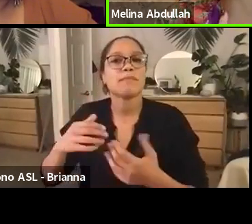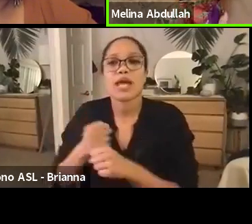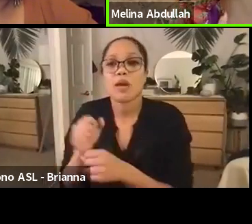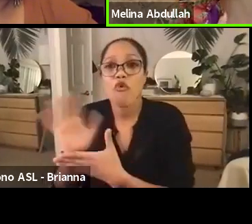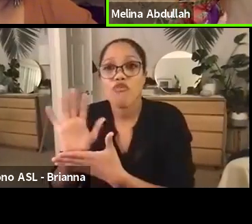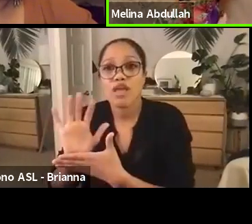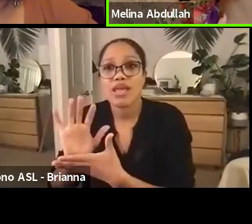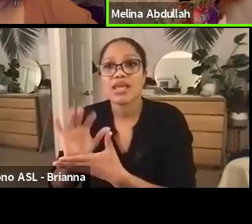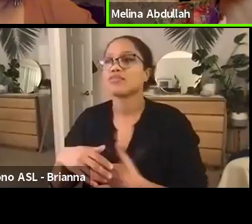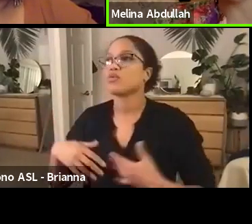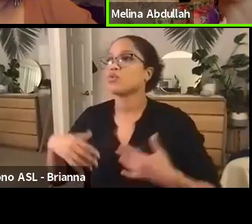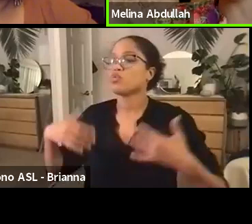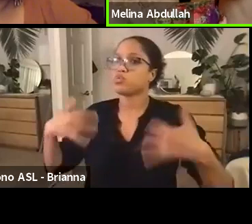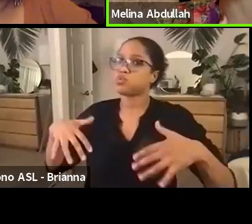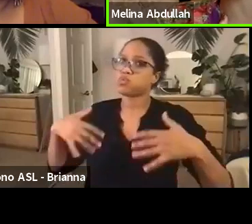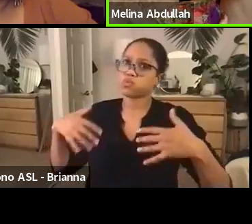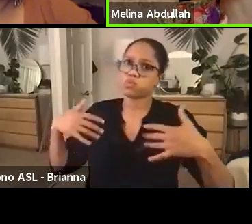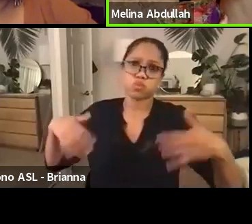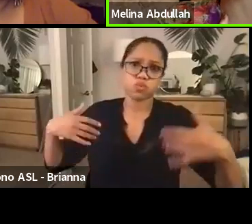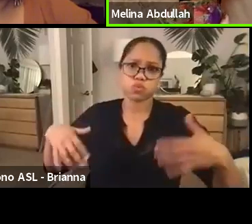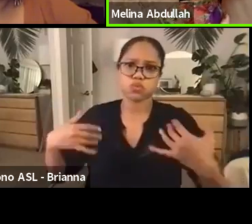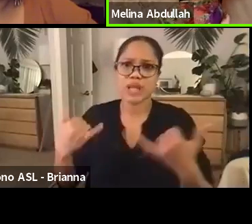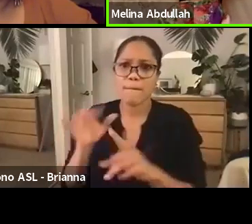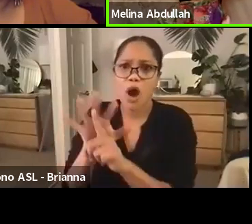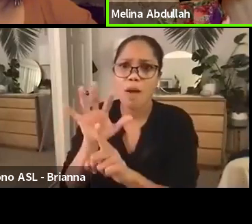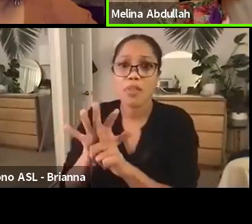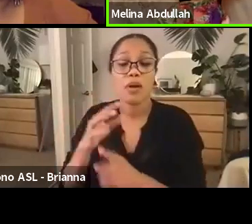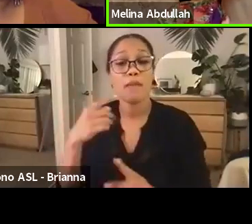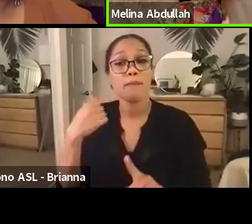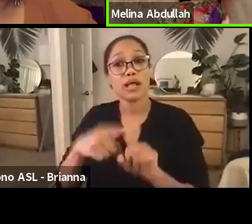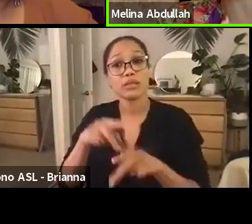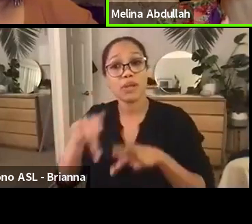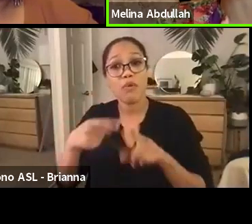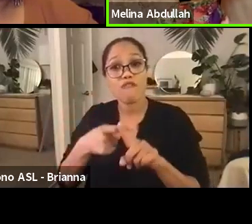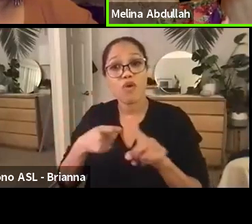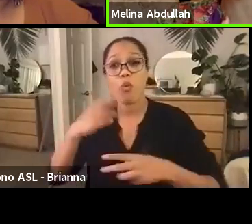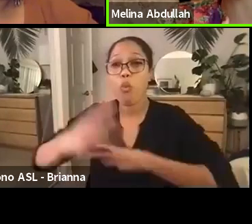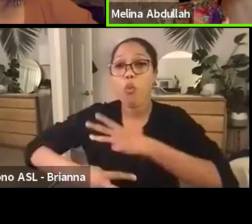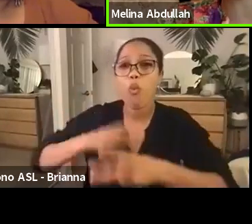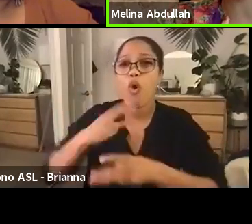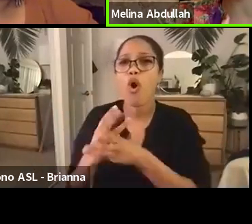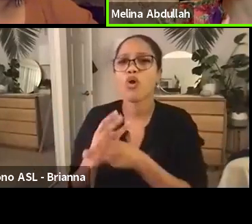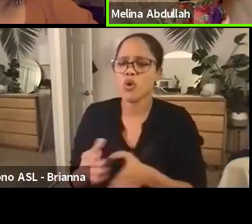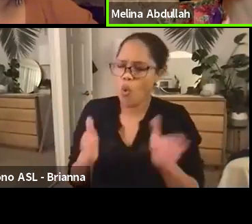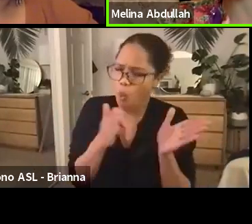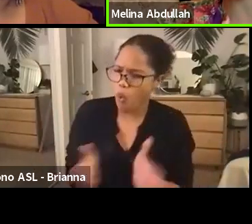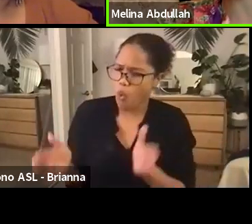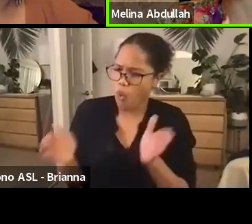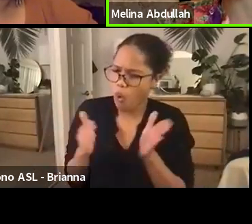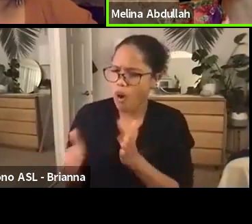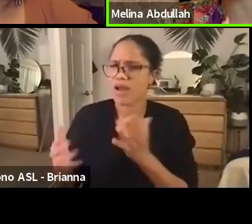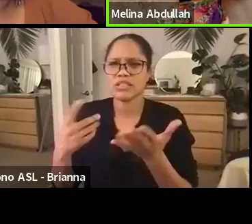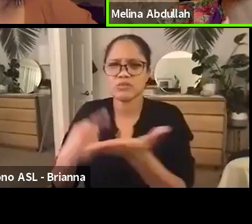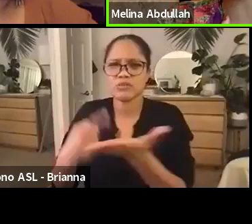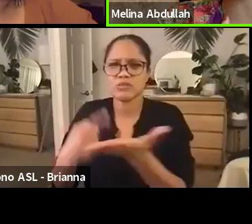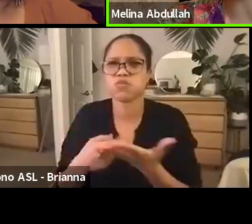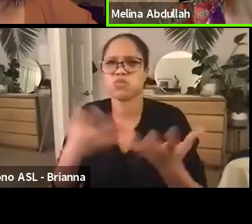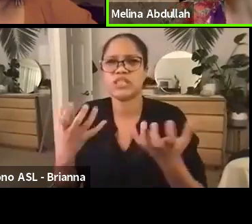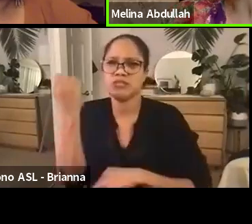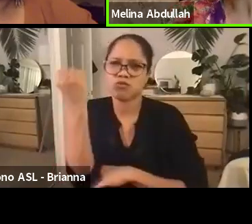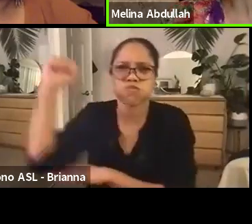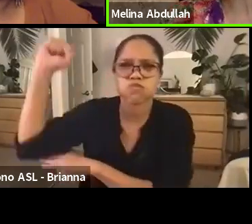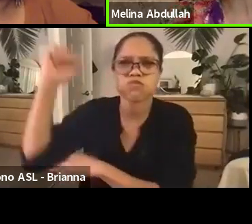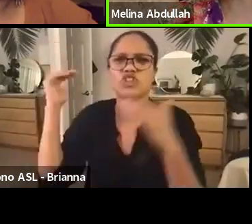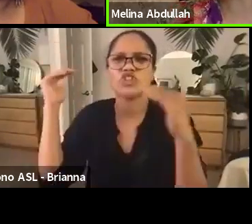really organized and people around the world organized and demanded justice in the name of Oscar Grant.